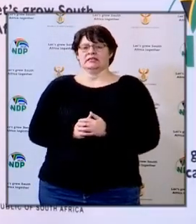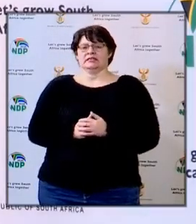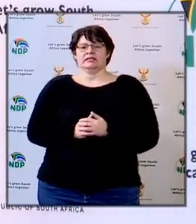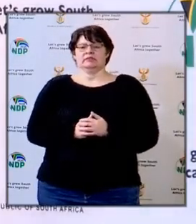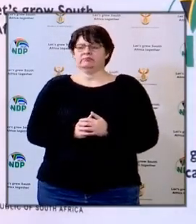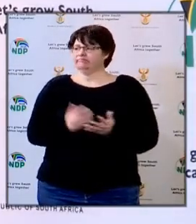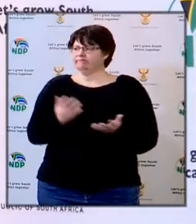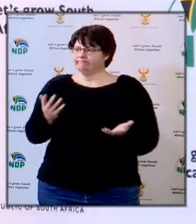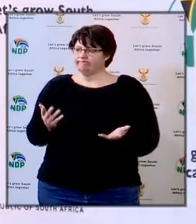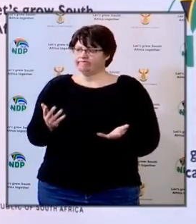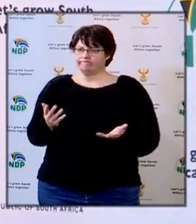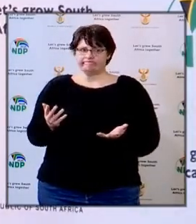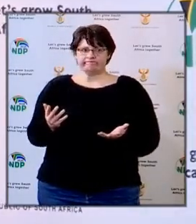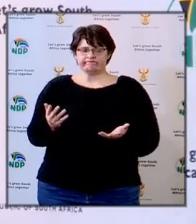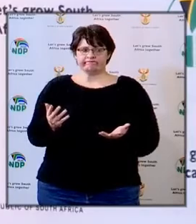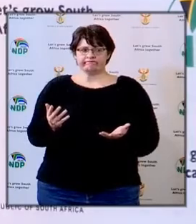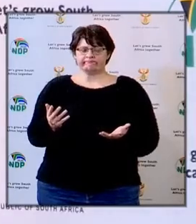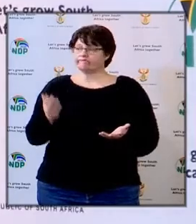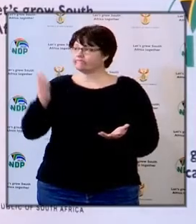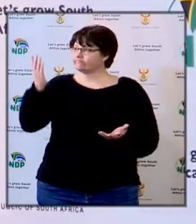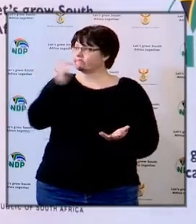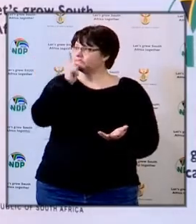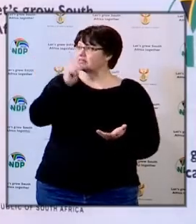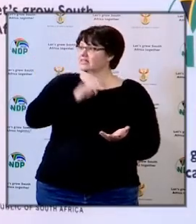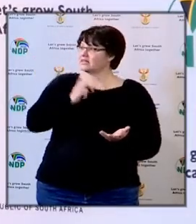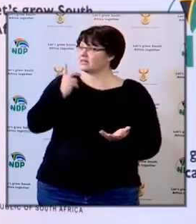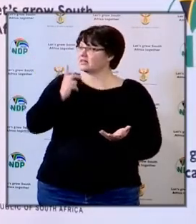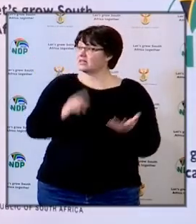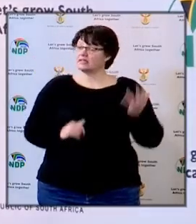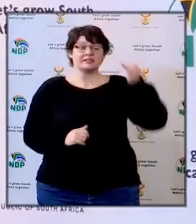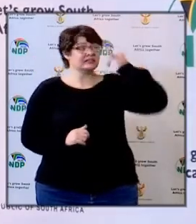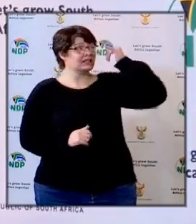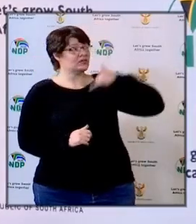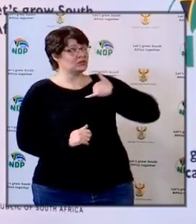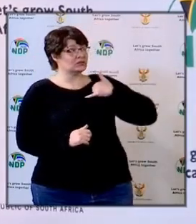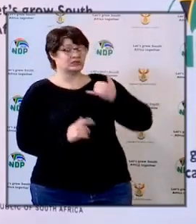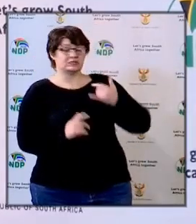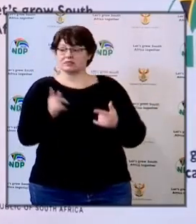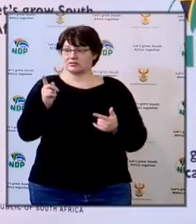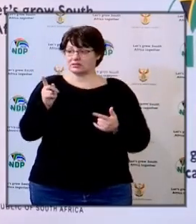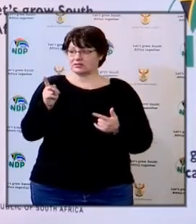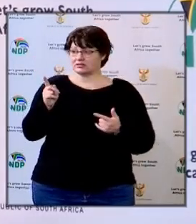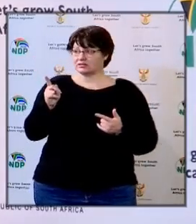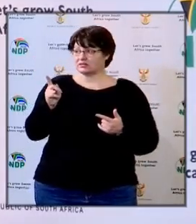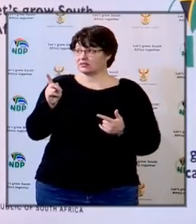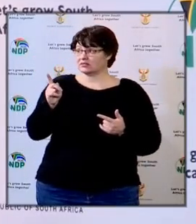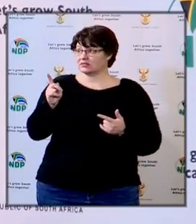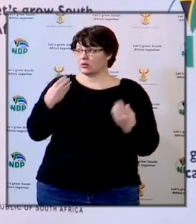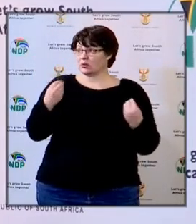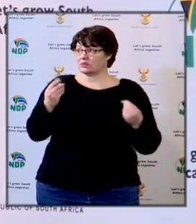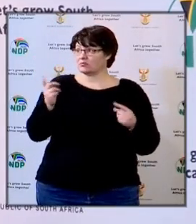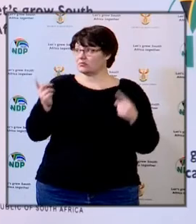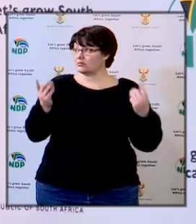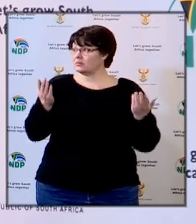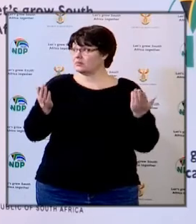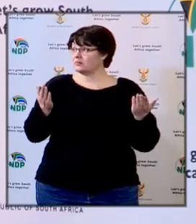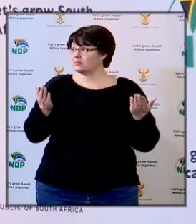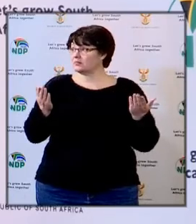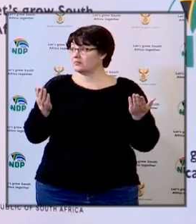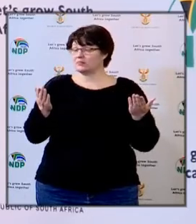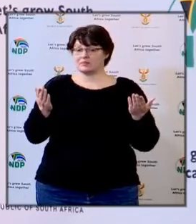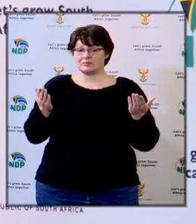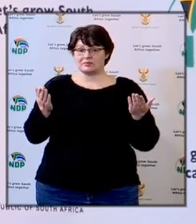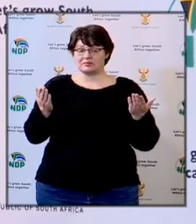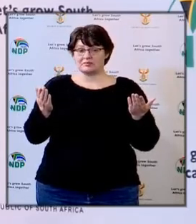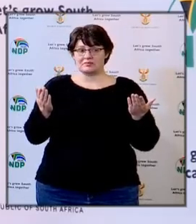I'd like to get an indication from my colleagues in the booth I can see Irene is ready I'm not sure if Ignatius is